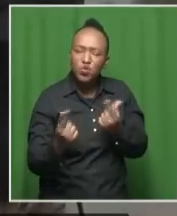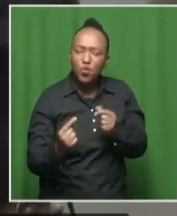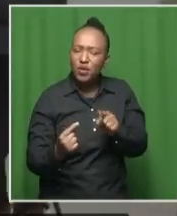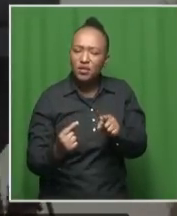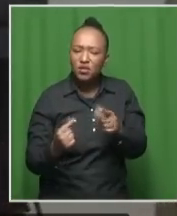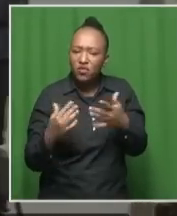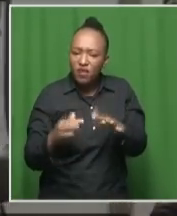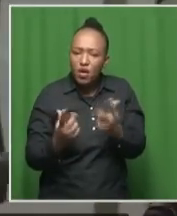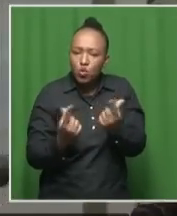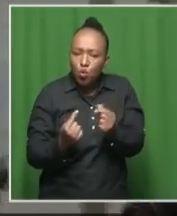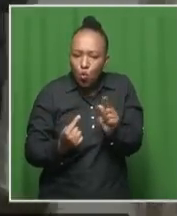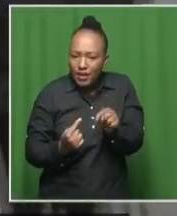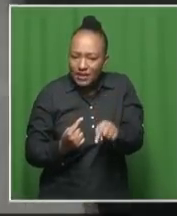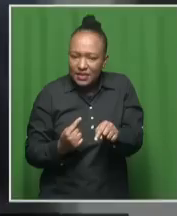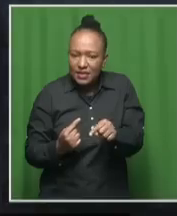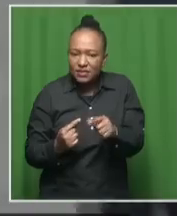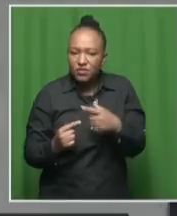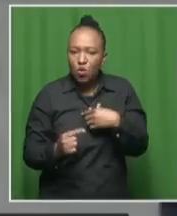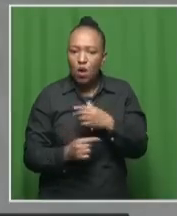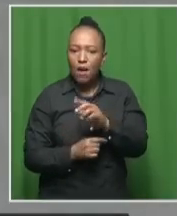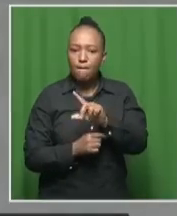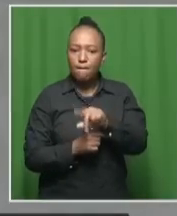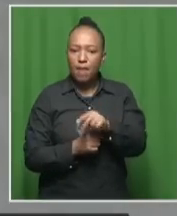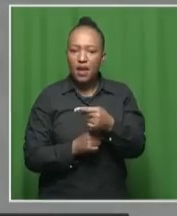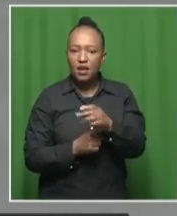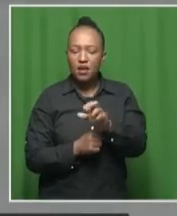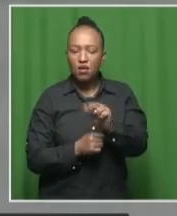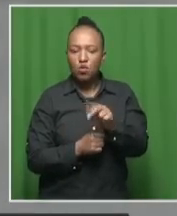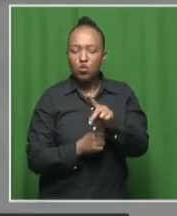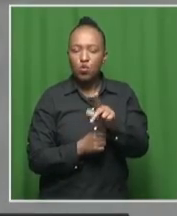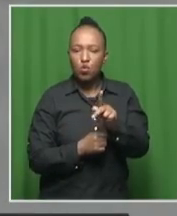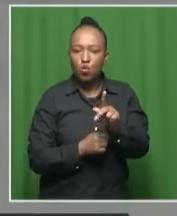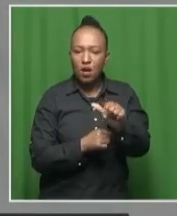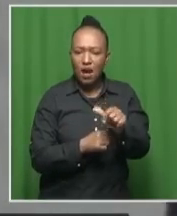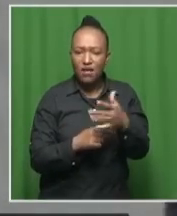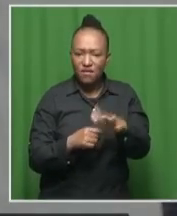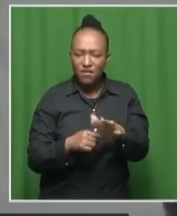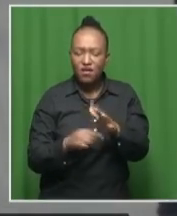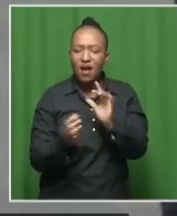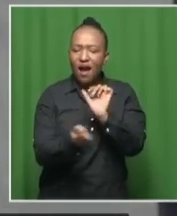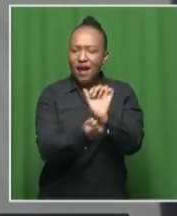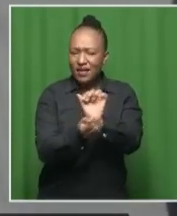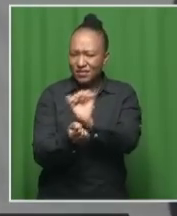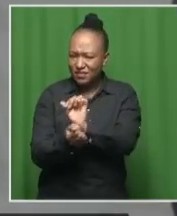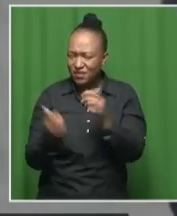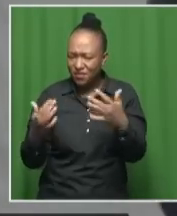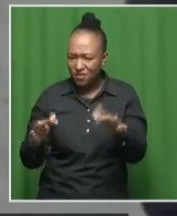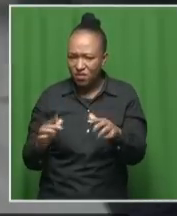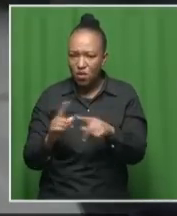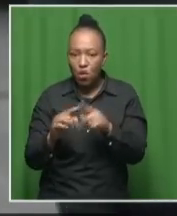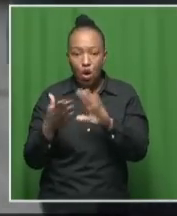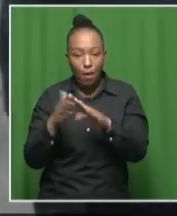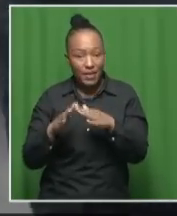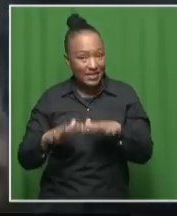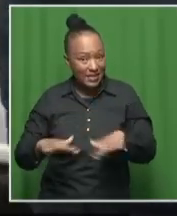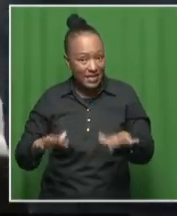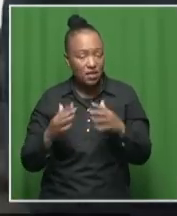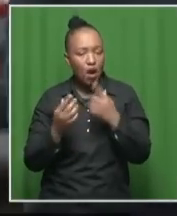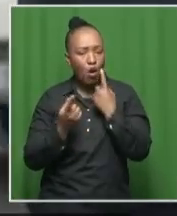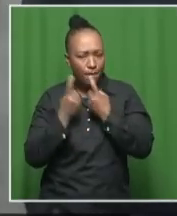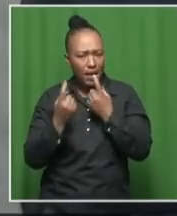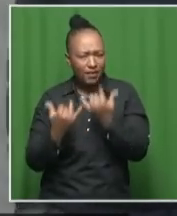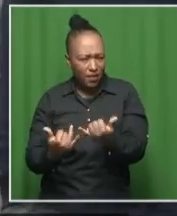it? What have you done about this penduga area? Have you gone in? Have you arrested these people? Because this is the community's gripe.